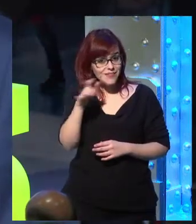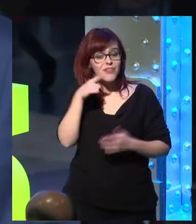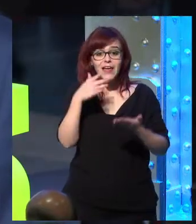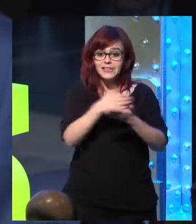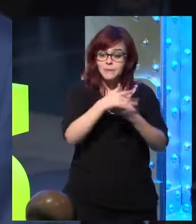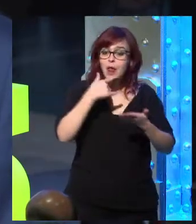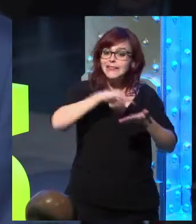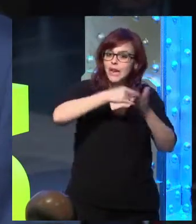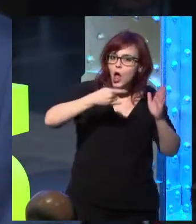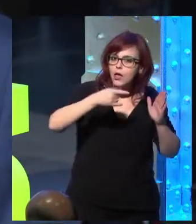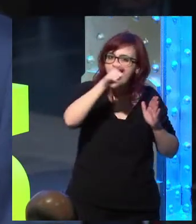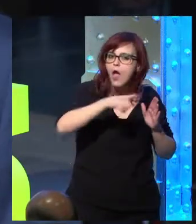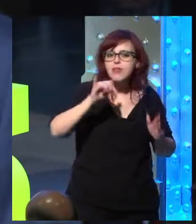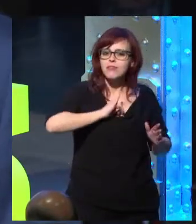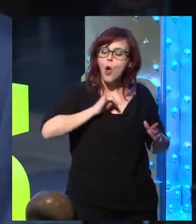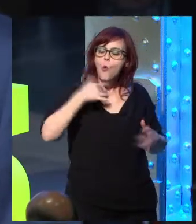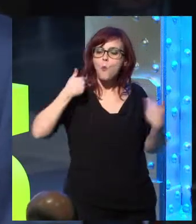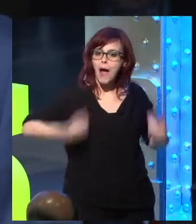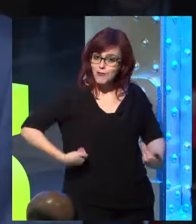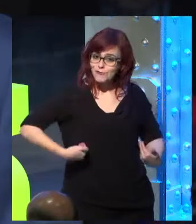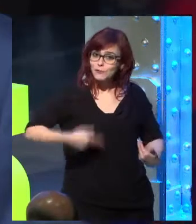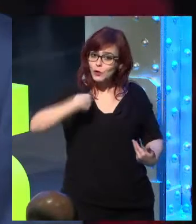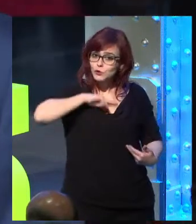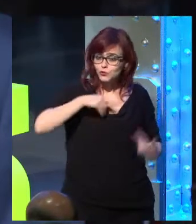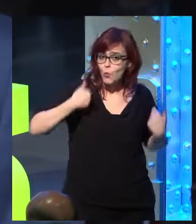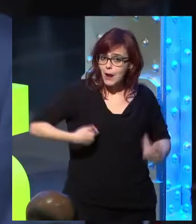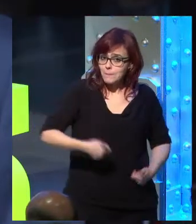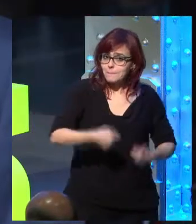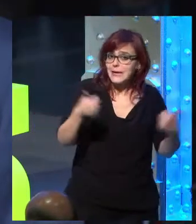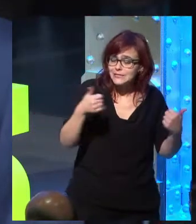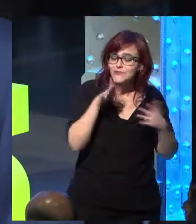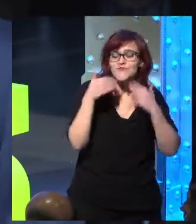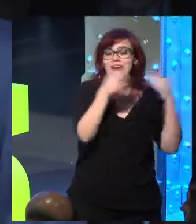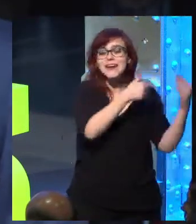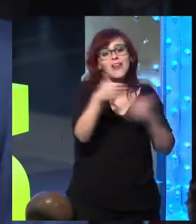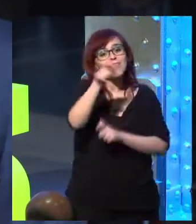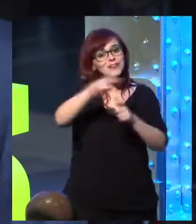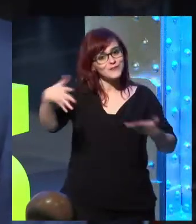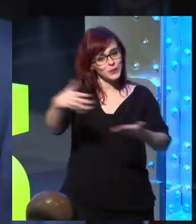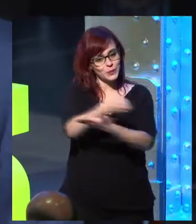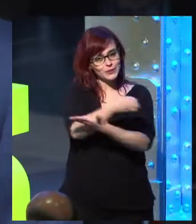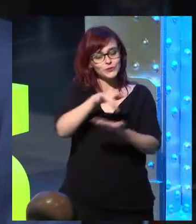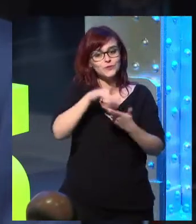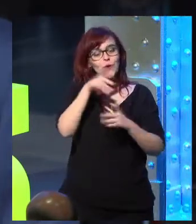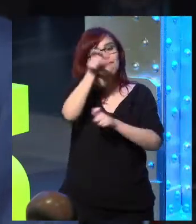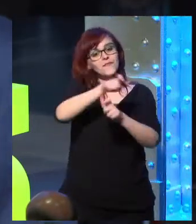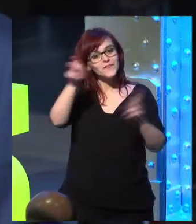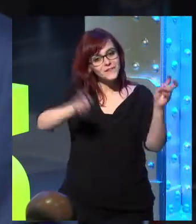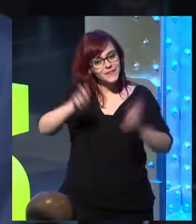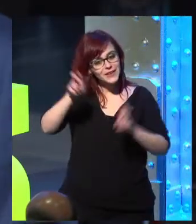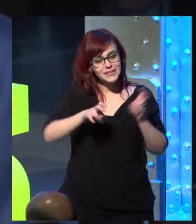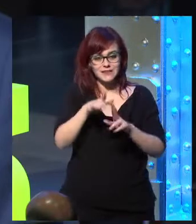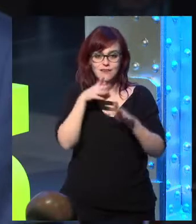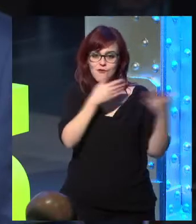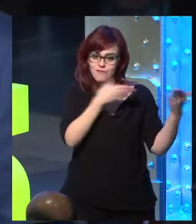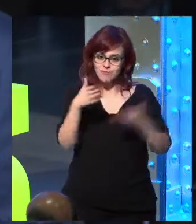Amber says, technology is human, and it is what makes us human, too. So thank you very much, you all, for being here